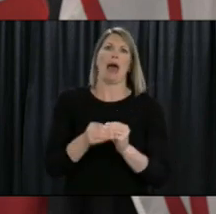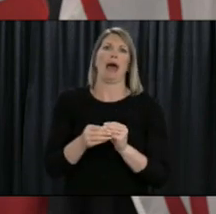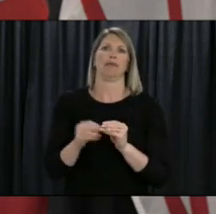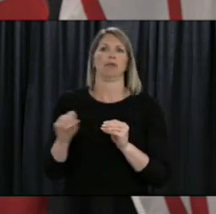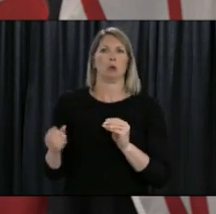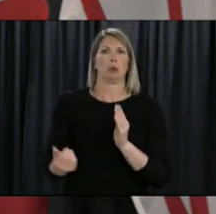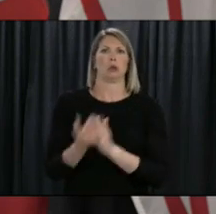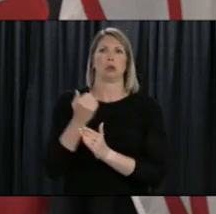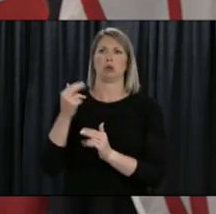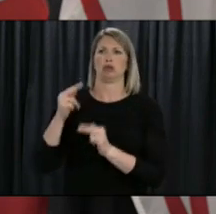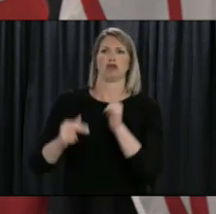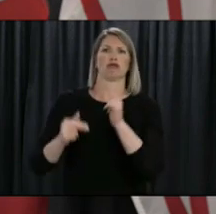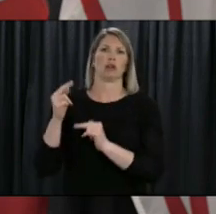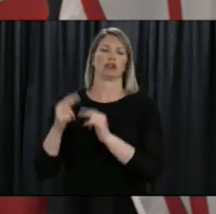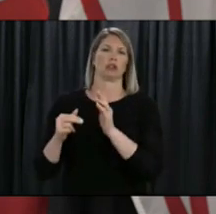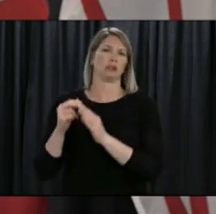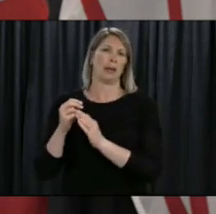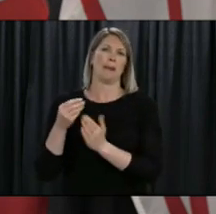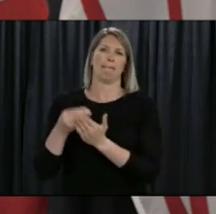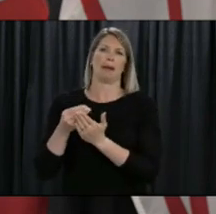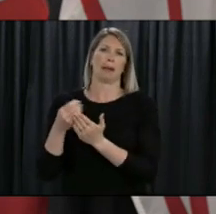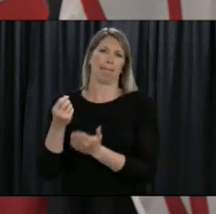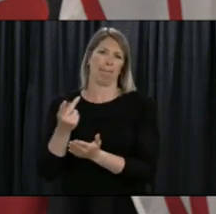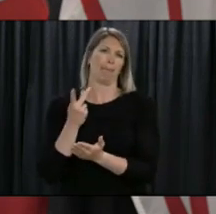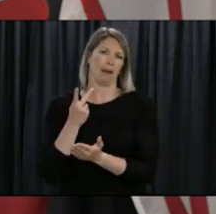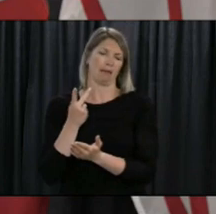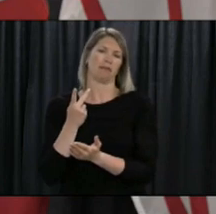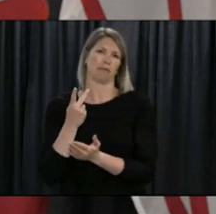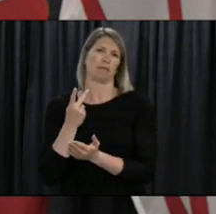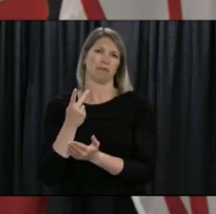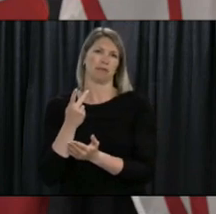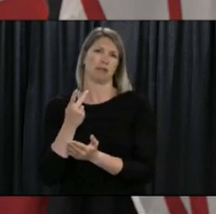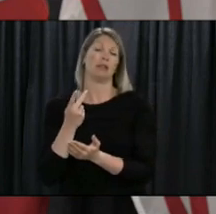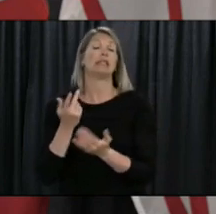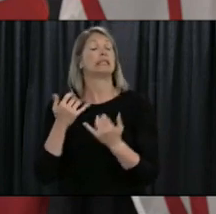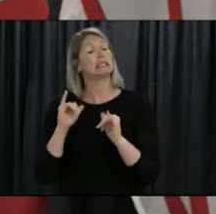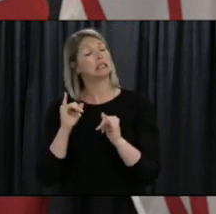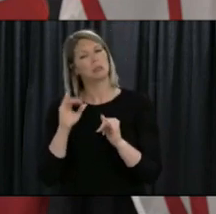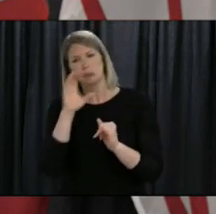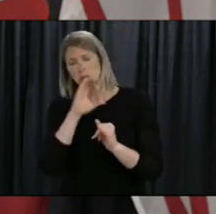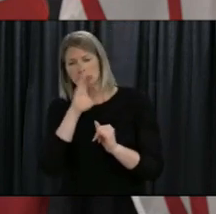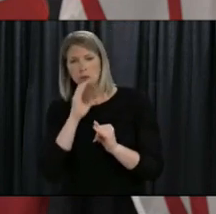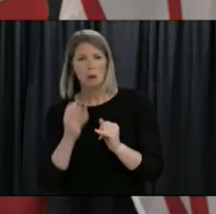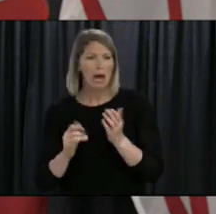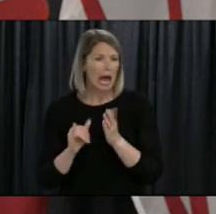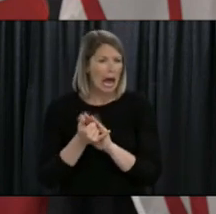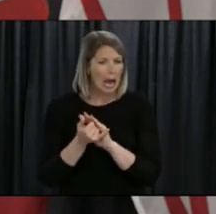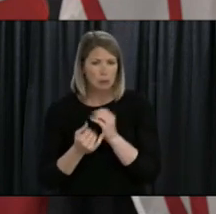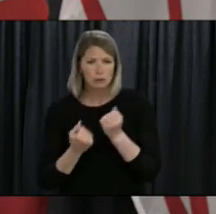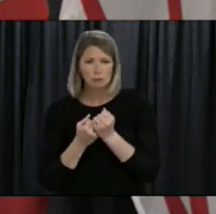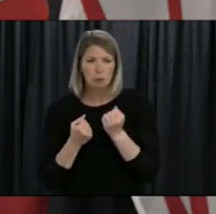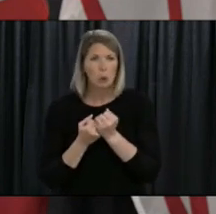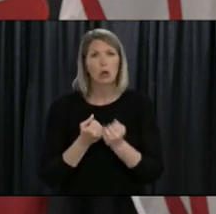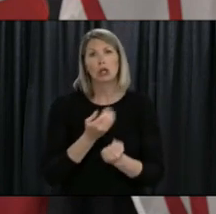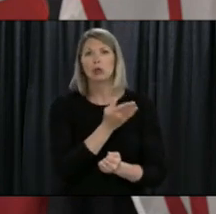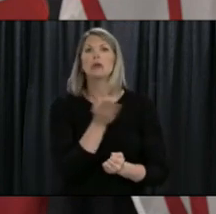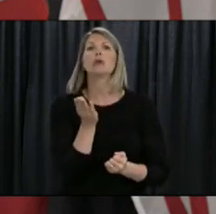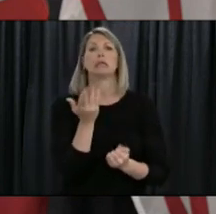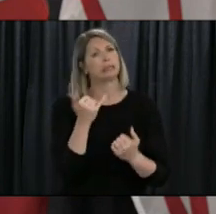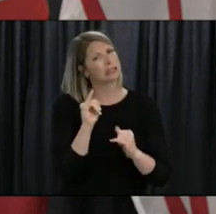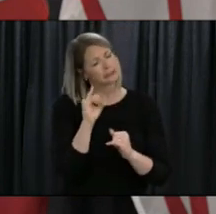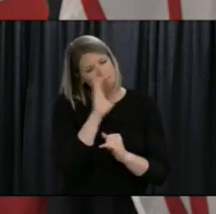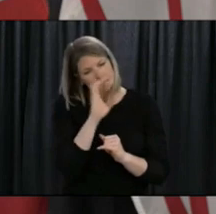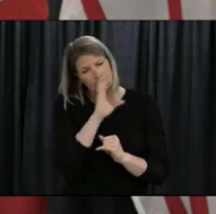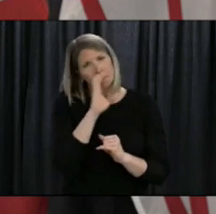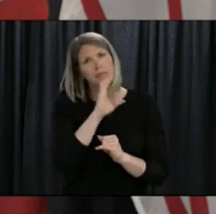years and we're looking for ways that we continue to support those and in some cases even enhance those. So really what it comes down to